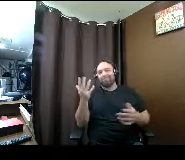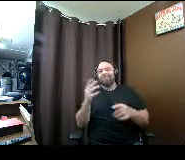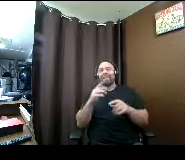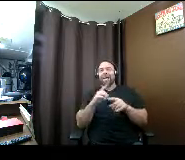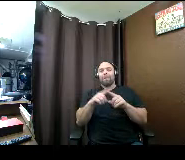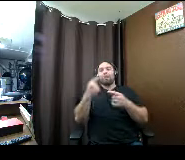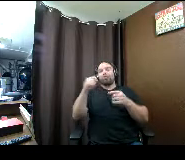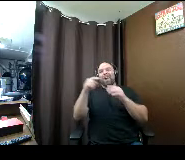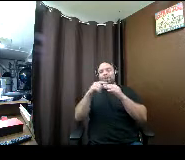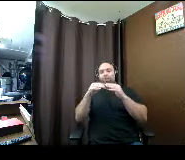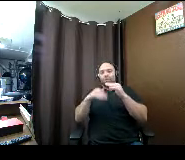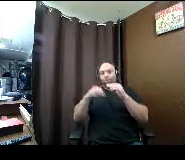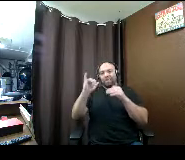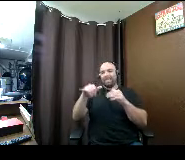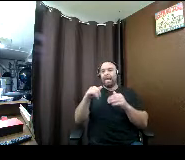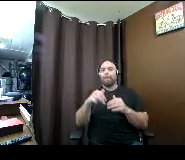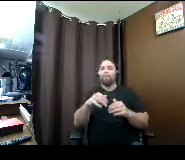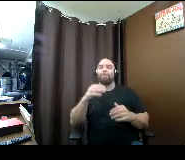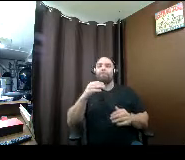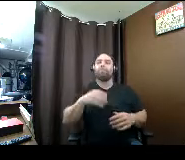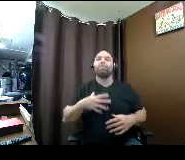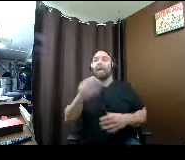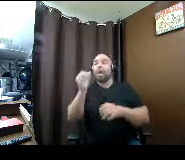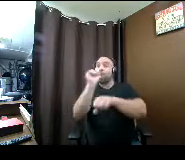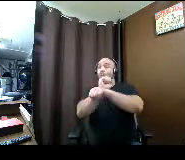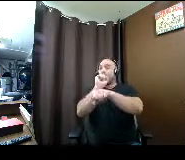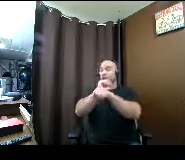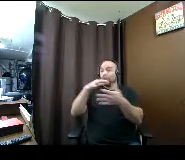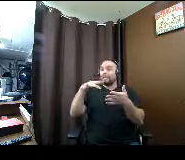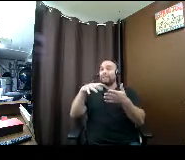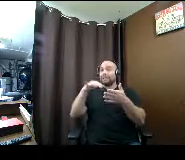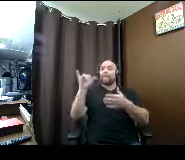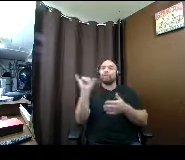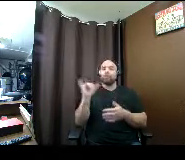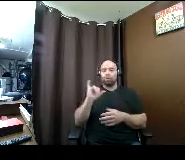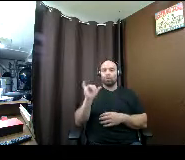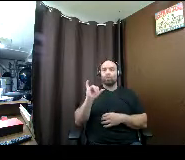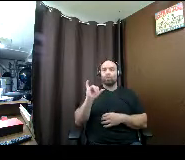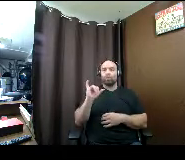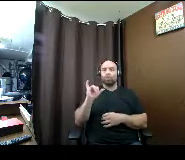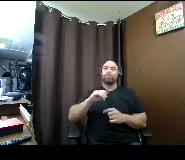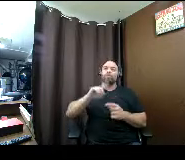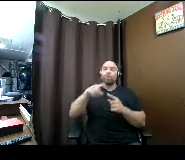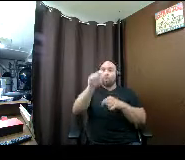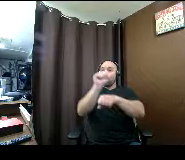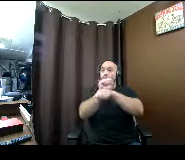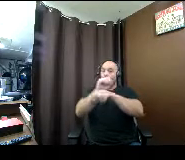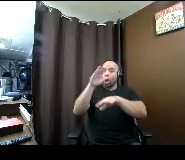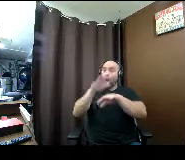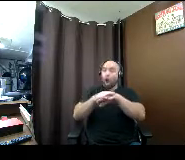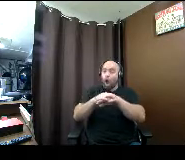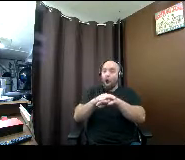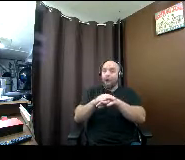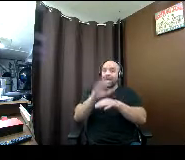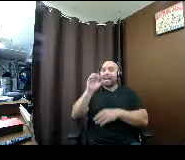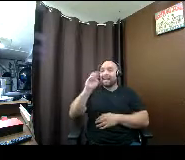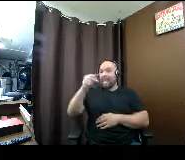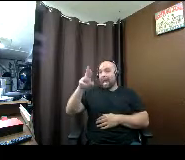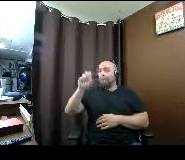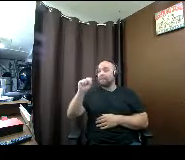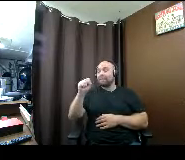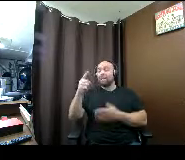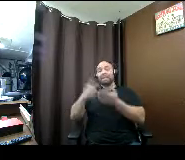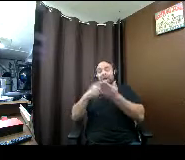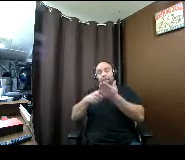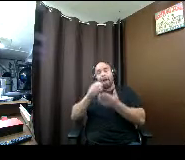as possible and then work study work study is where you work on campus and sometimes off campus and you